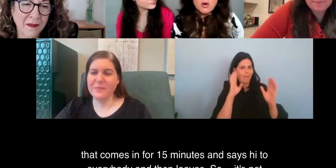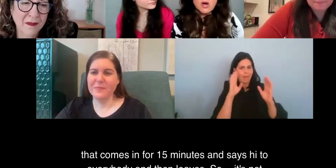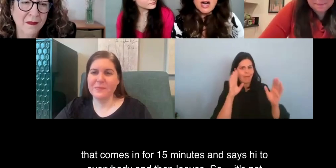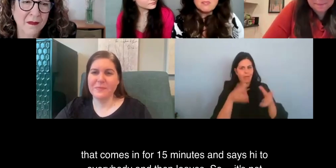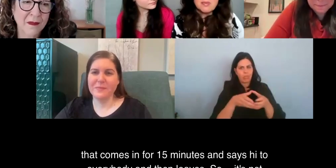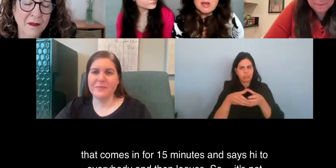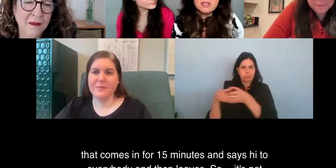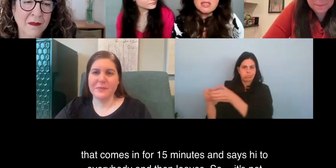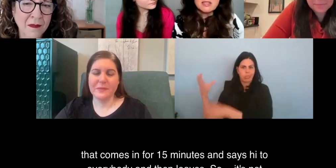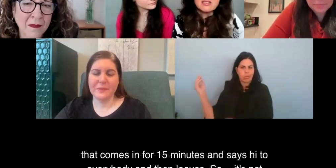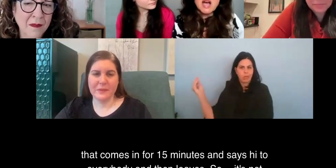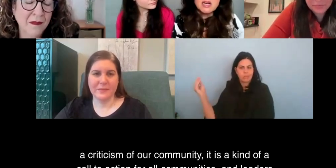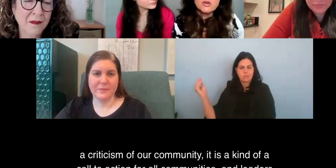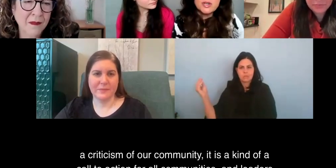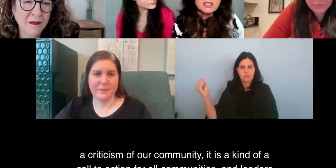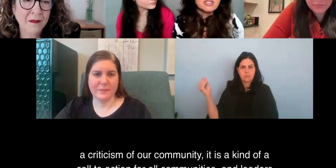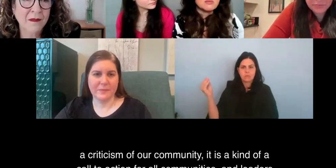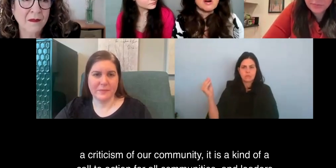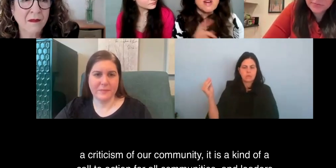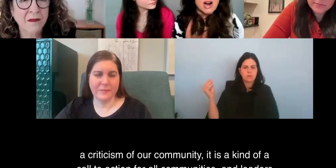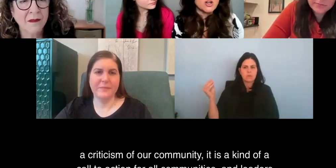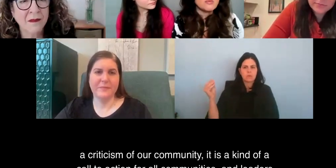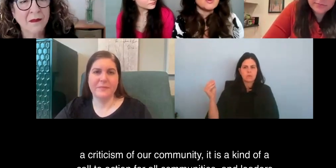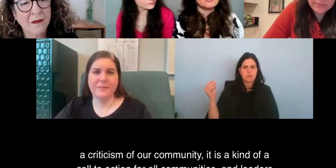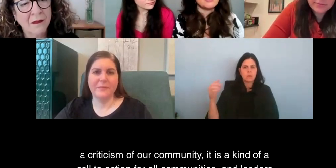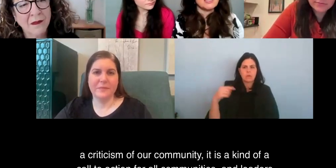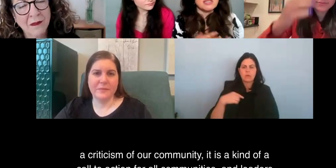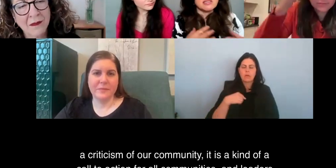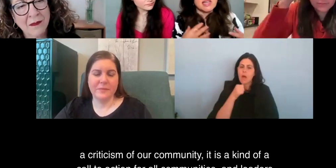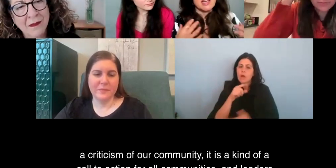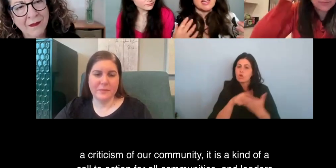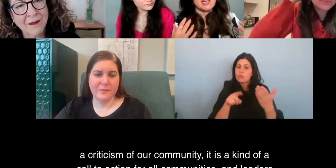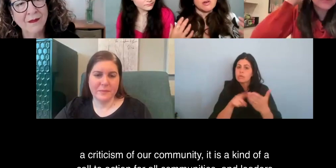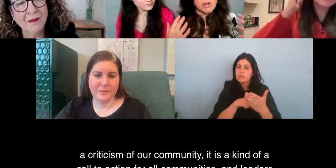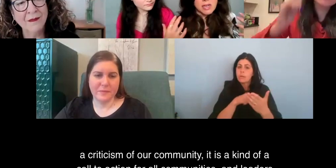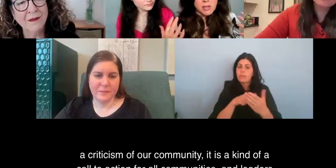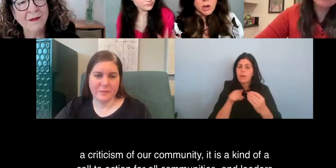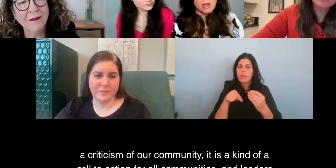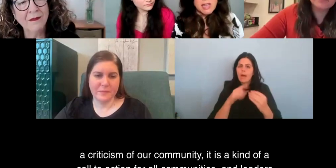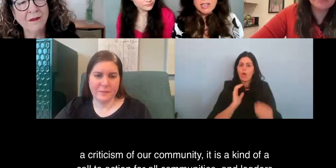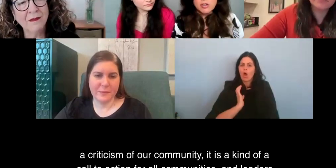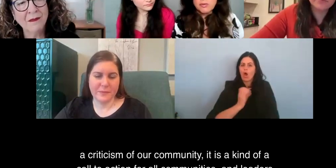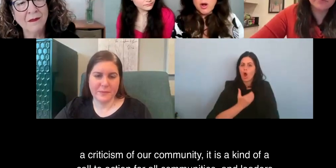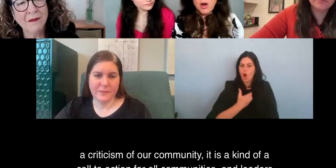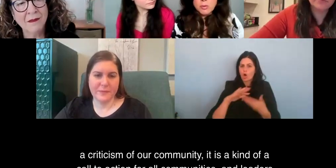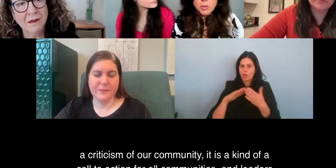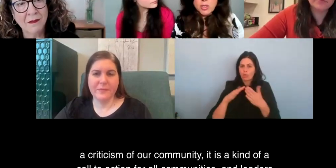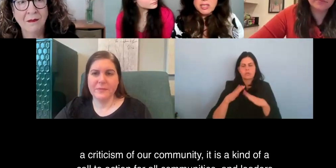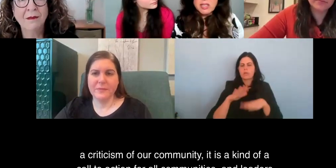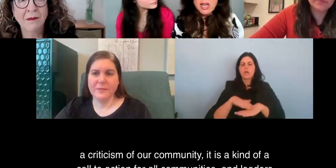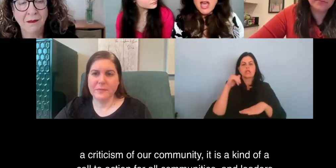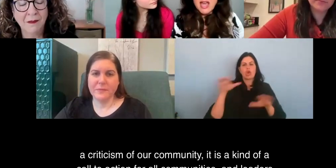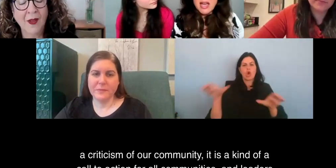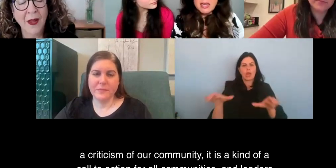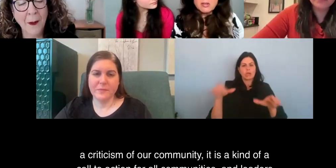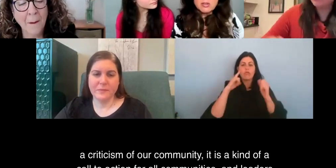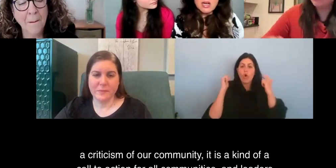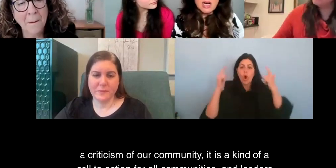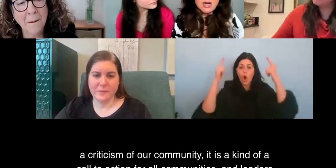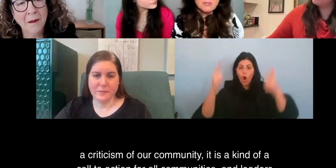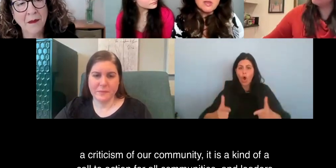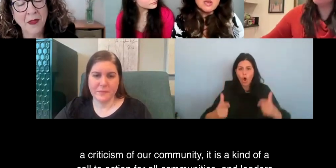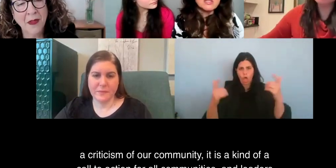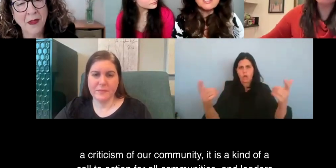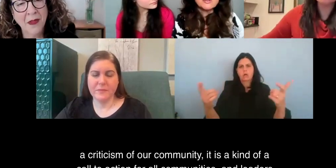So, um, it's, it's not a criticism of our community. It is a kind of a call to action for all communities and,